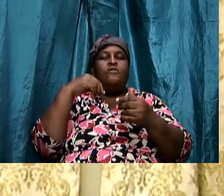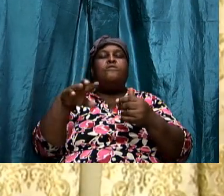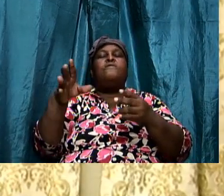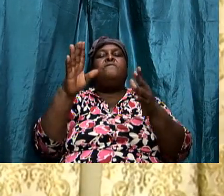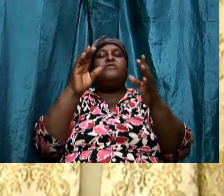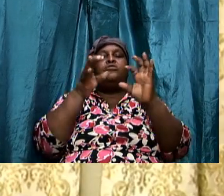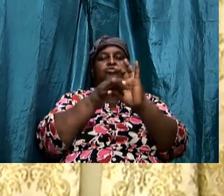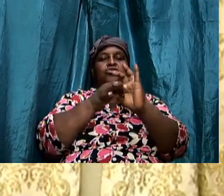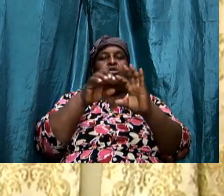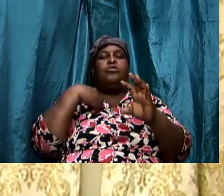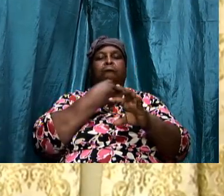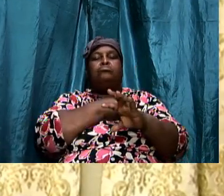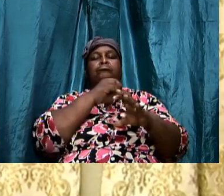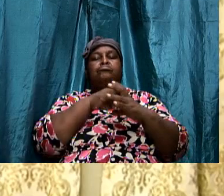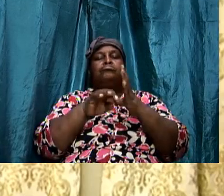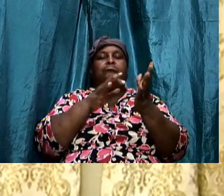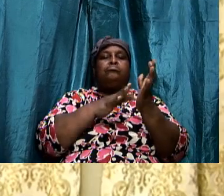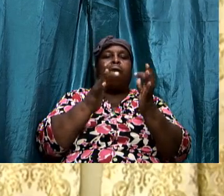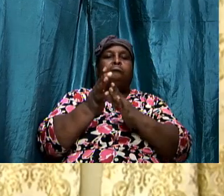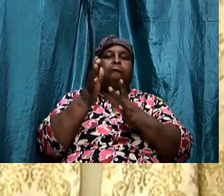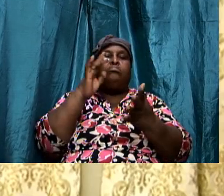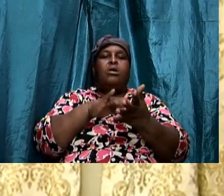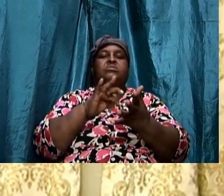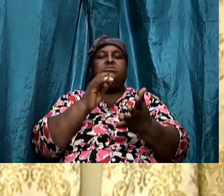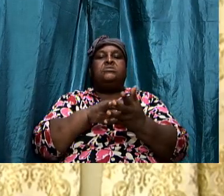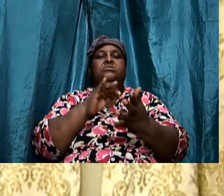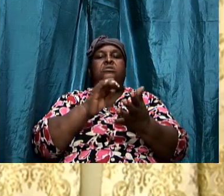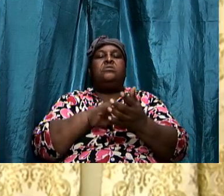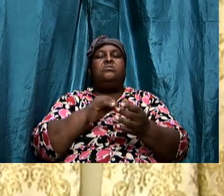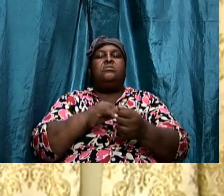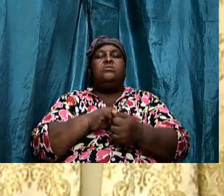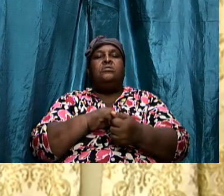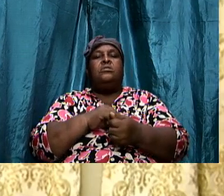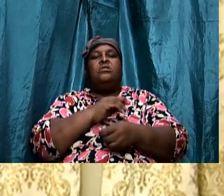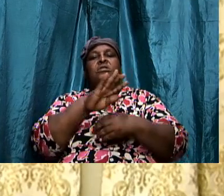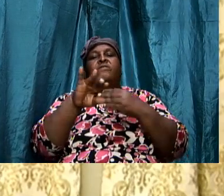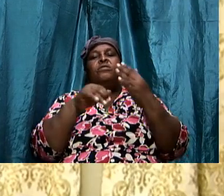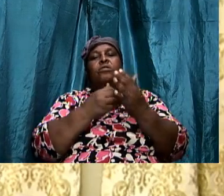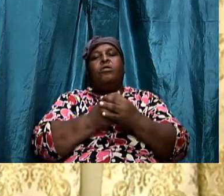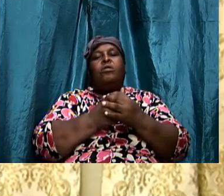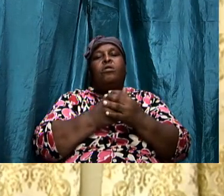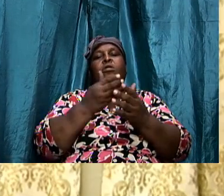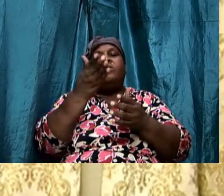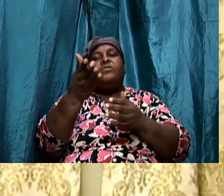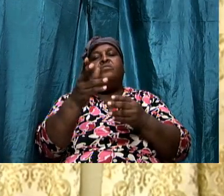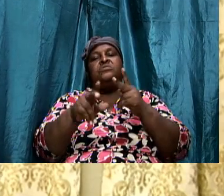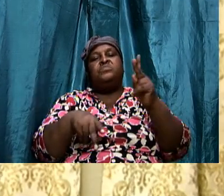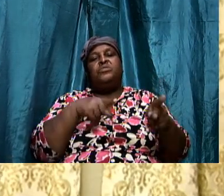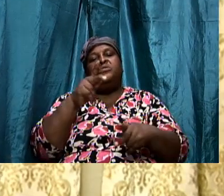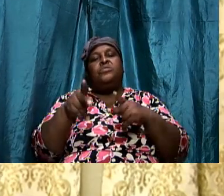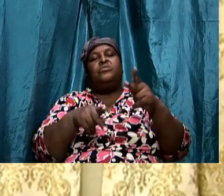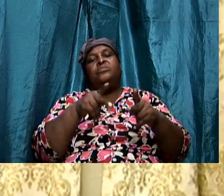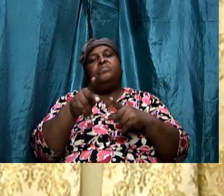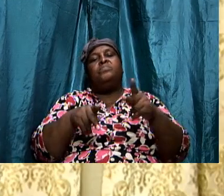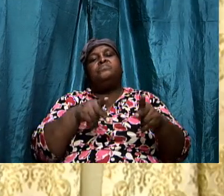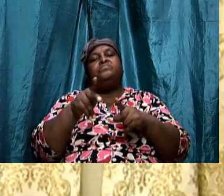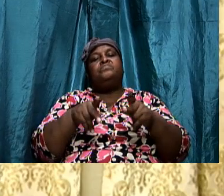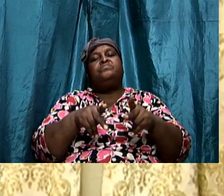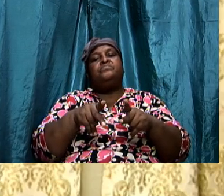Bible study. And just one quick one as I close. For all those folks that